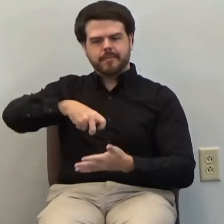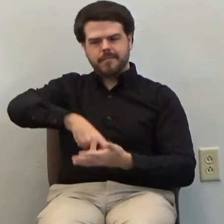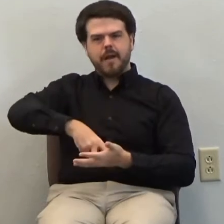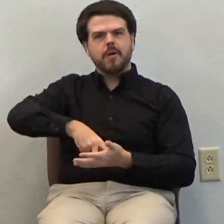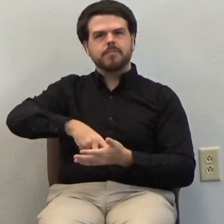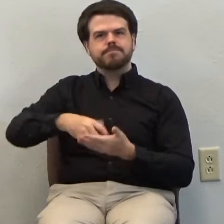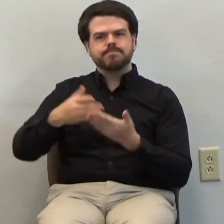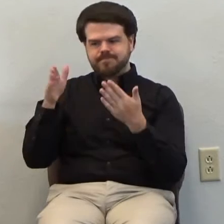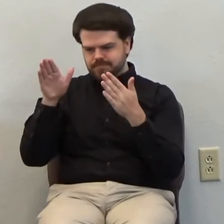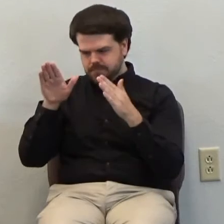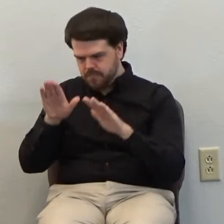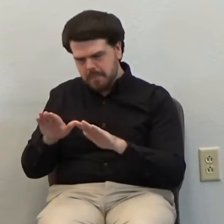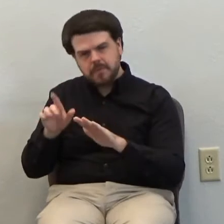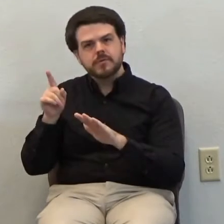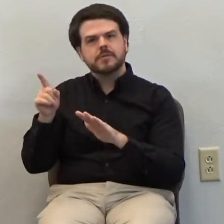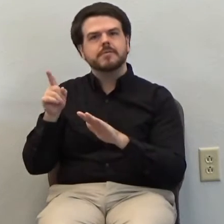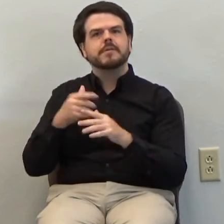us.